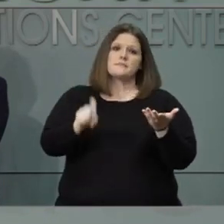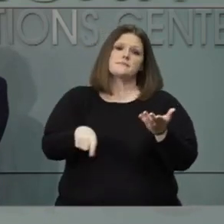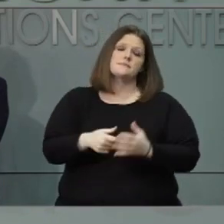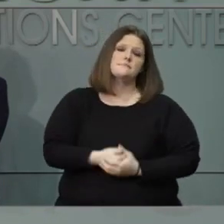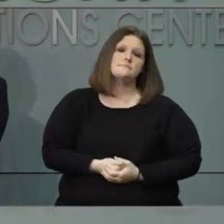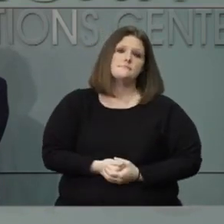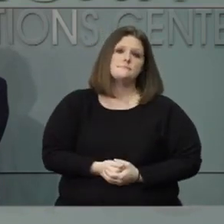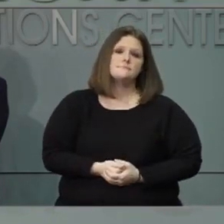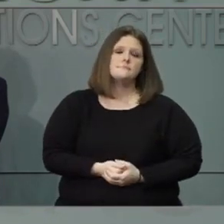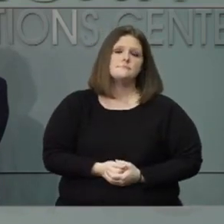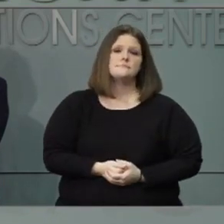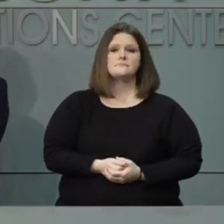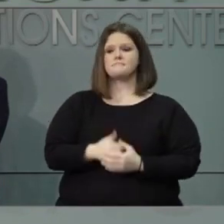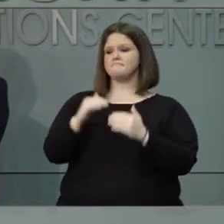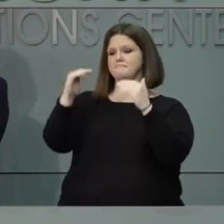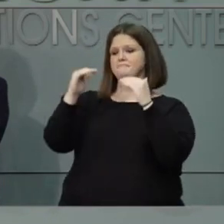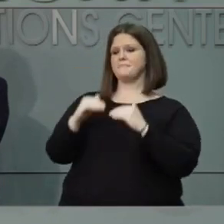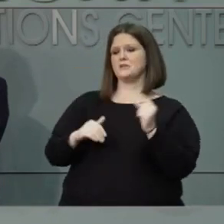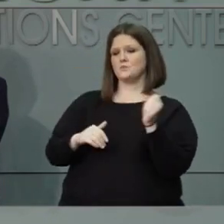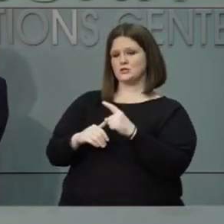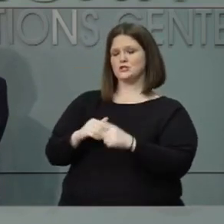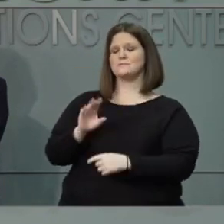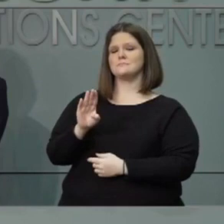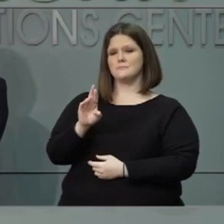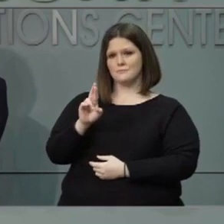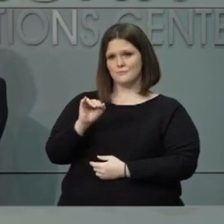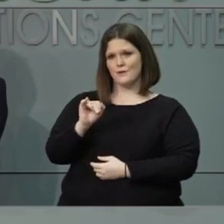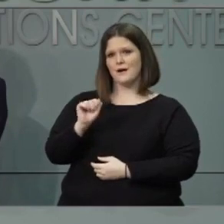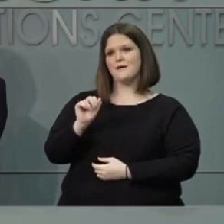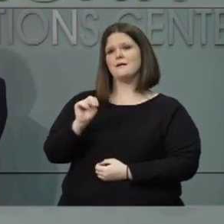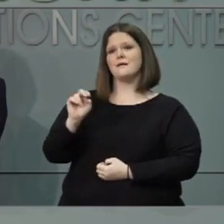Our next question is from Brian Anderson with the Associated Press.